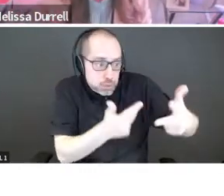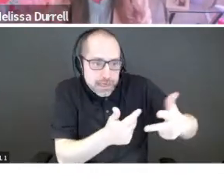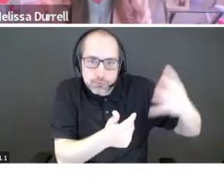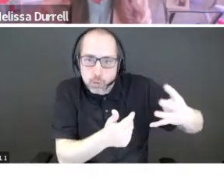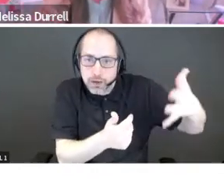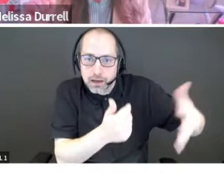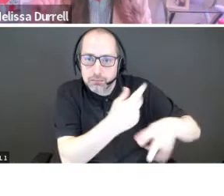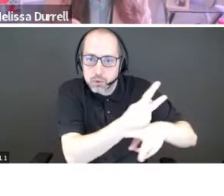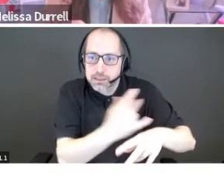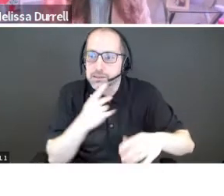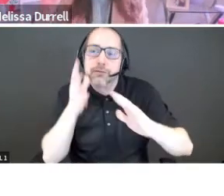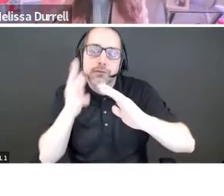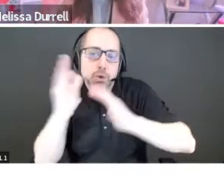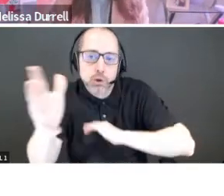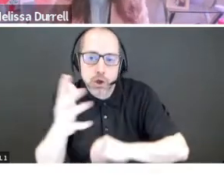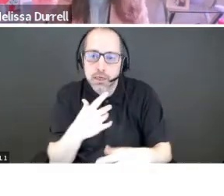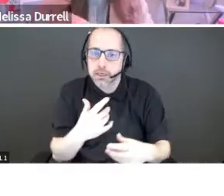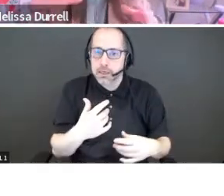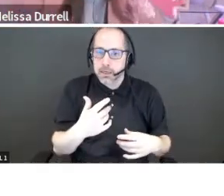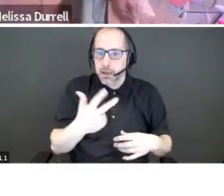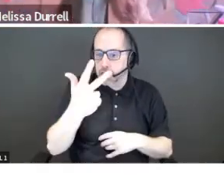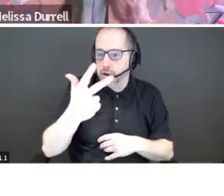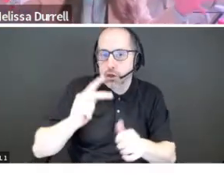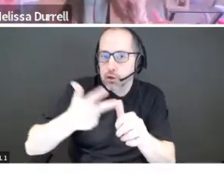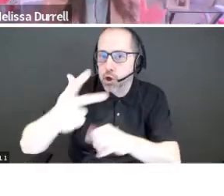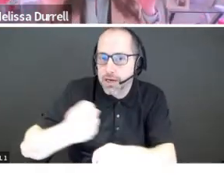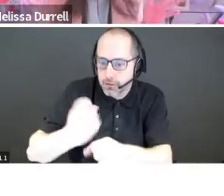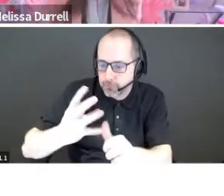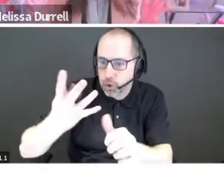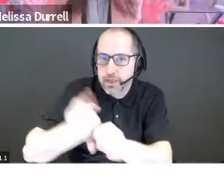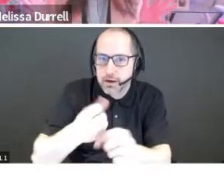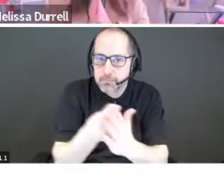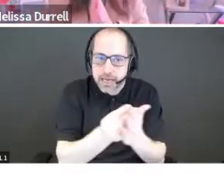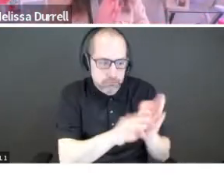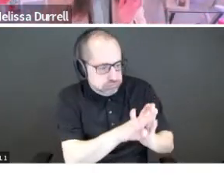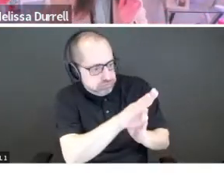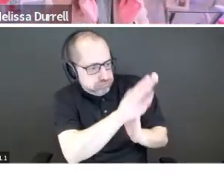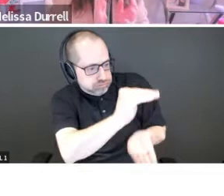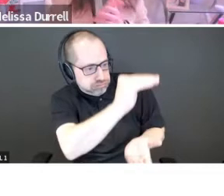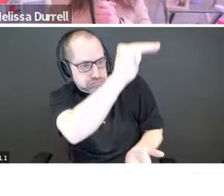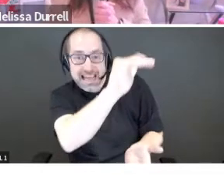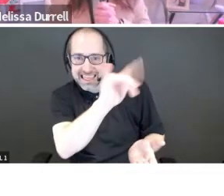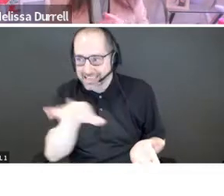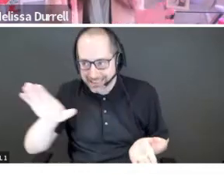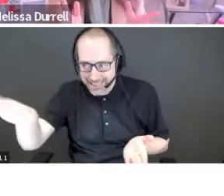future, those big financials that are going to be coming out years three and four as you grow and scale. So think about that. All right.